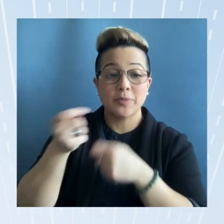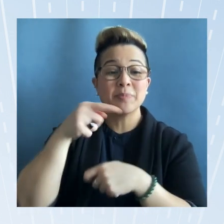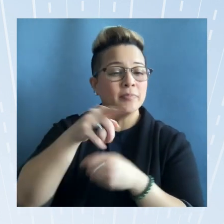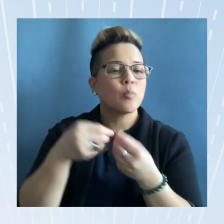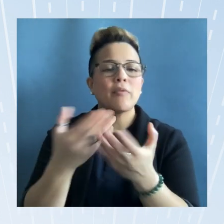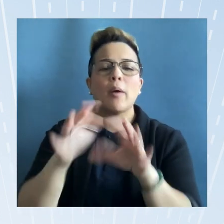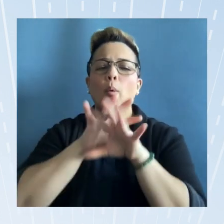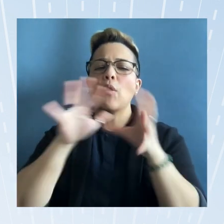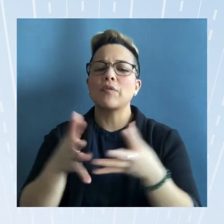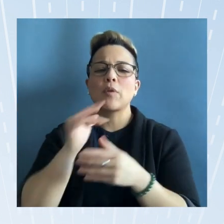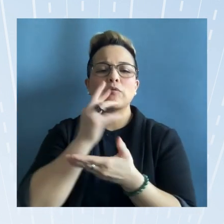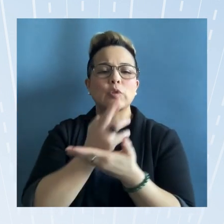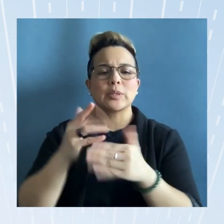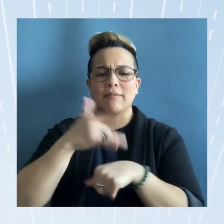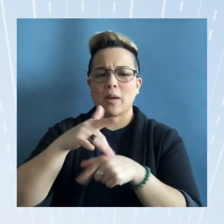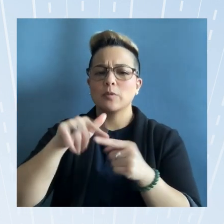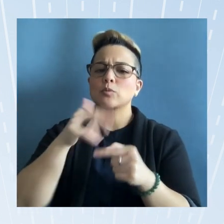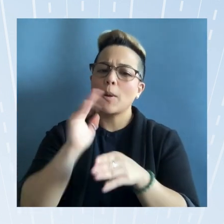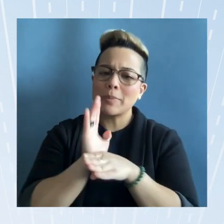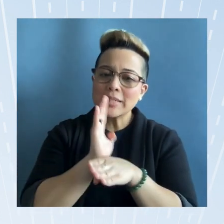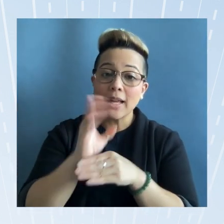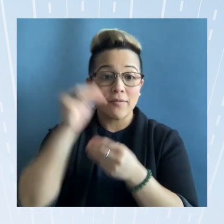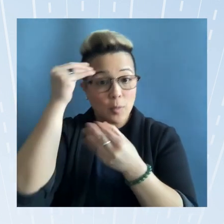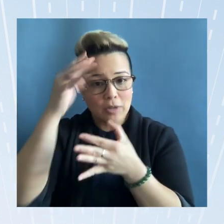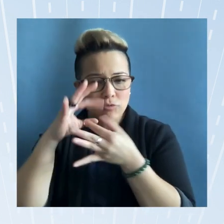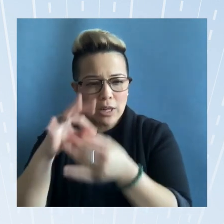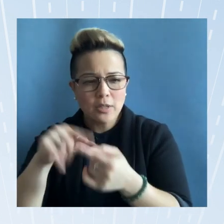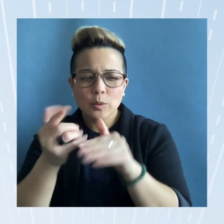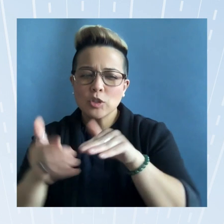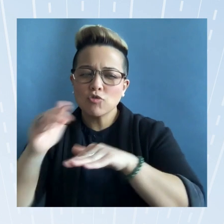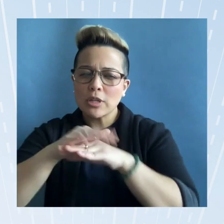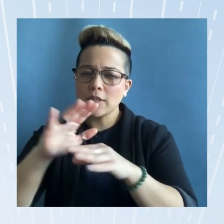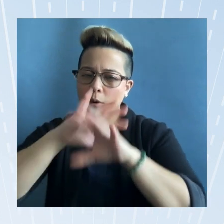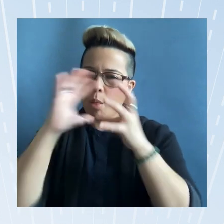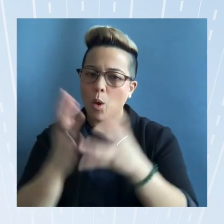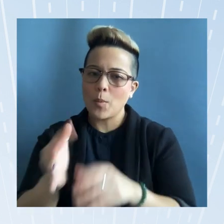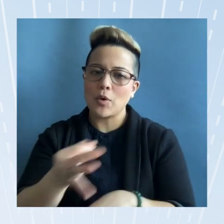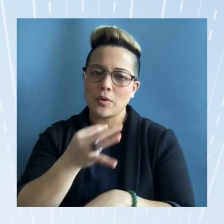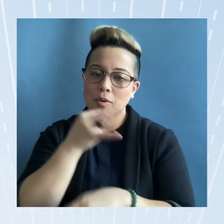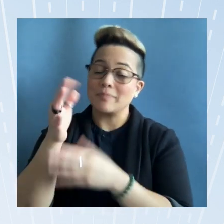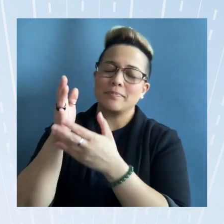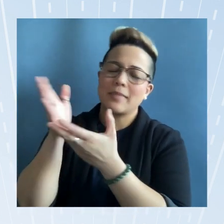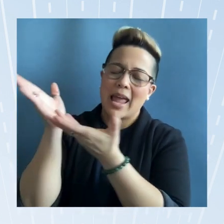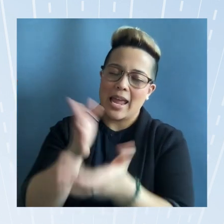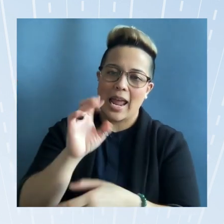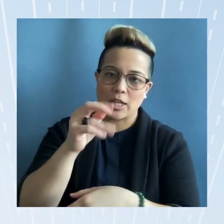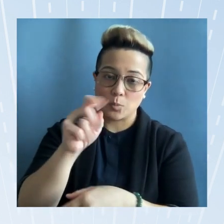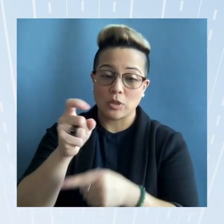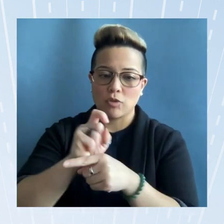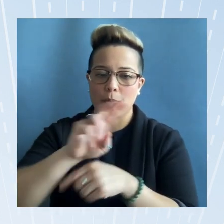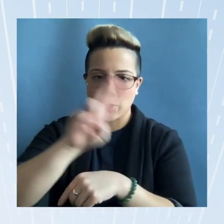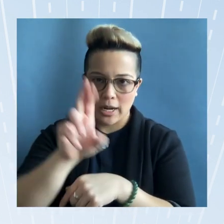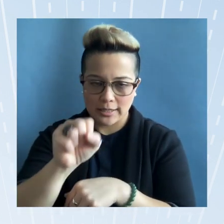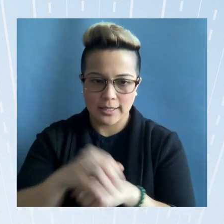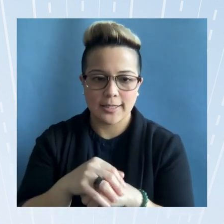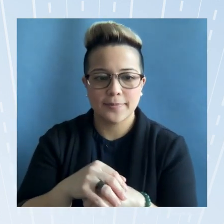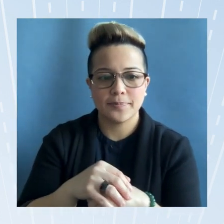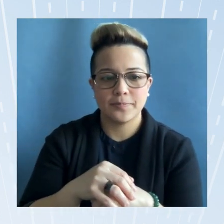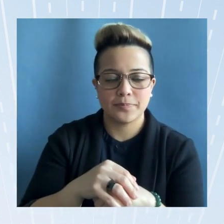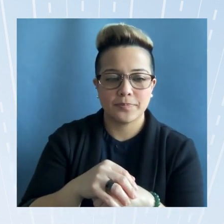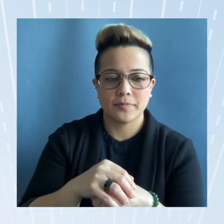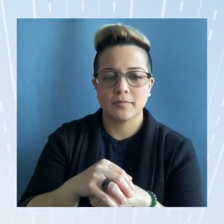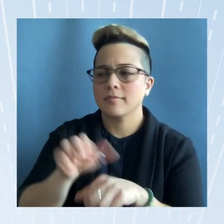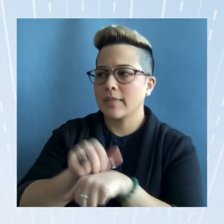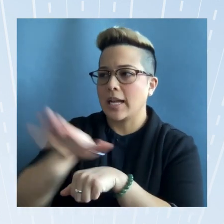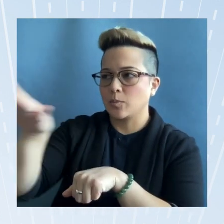small businesses and information related to the increase of global exports from the united states william beach commissioner